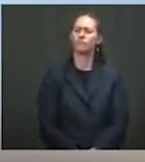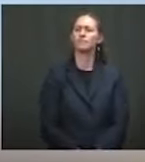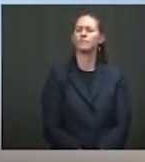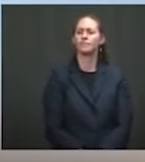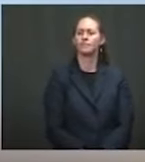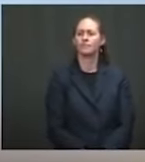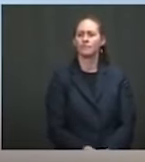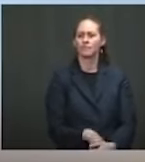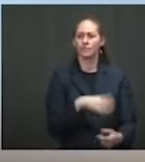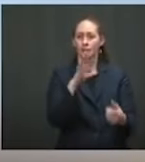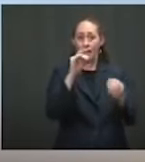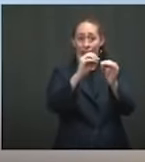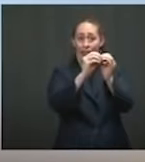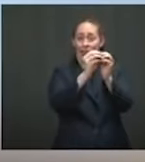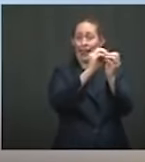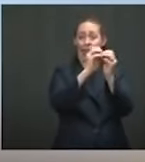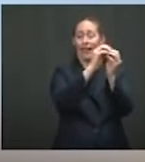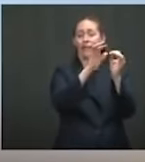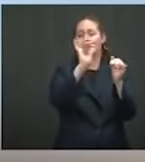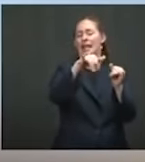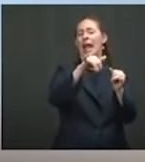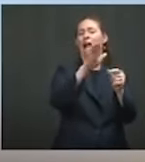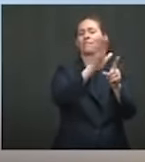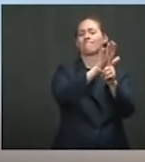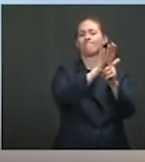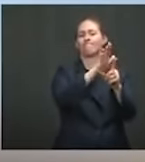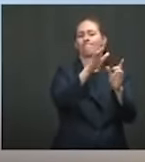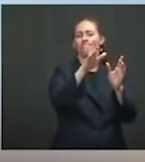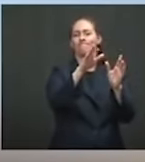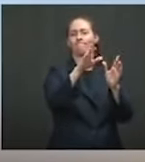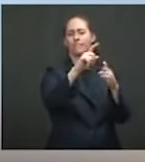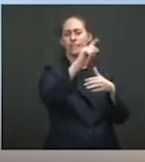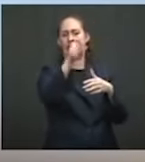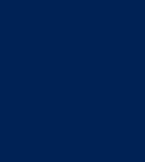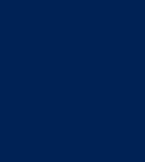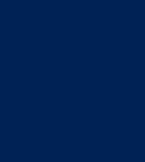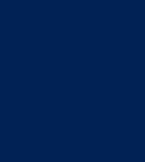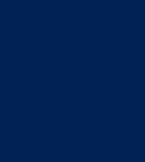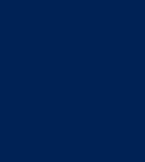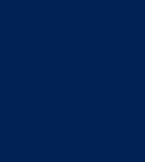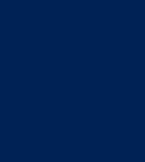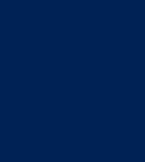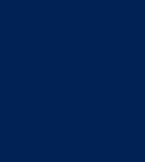the legislative calendar there, but certainly if it required them to be there, we would support that.